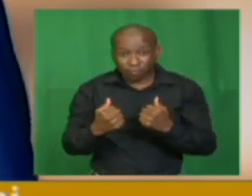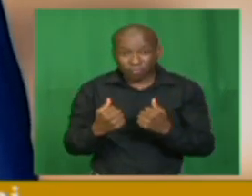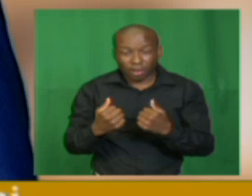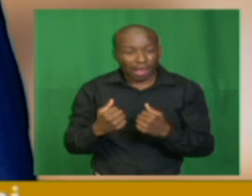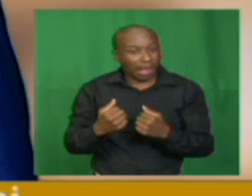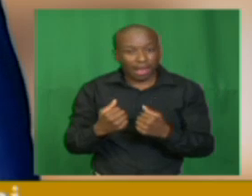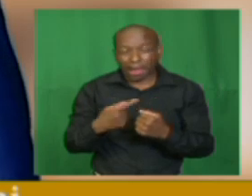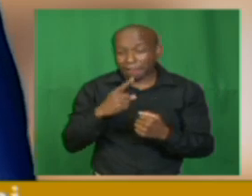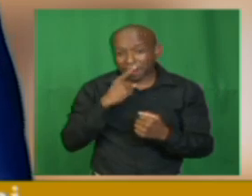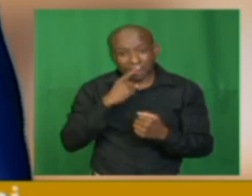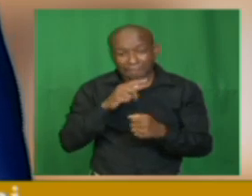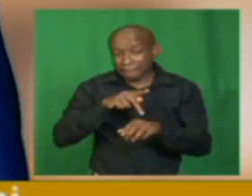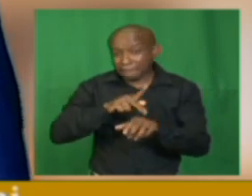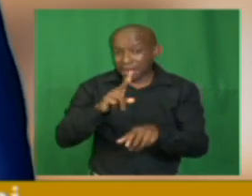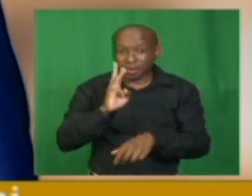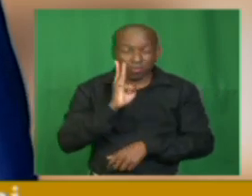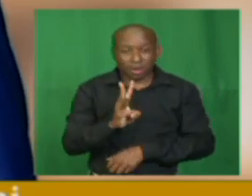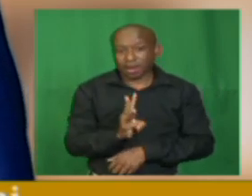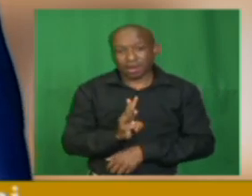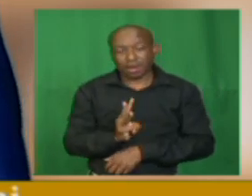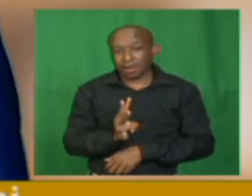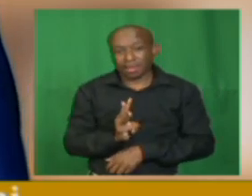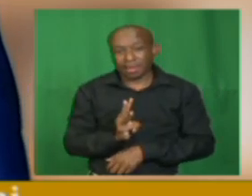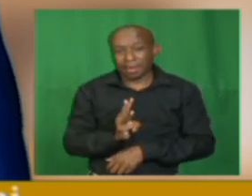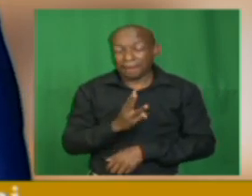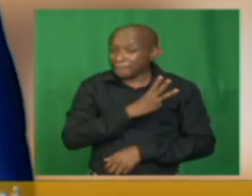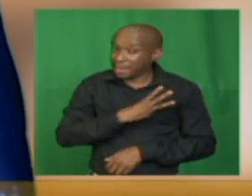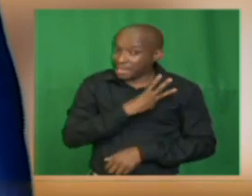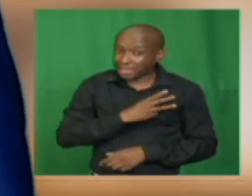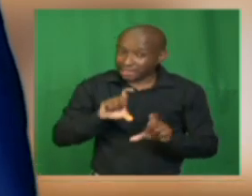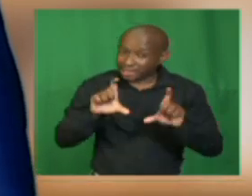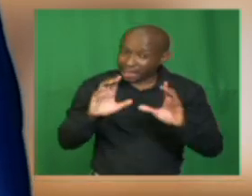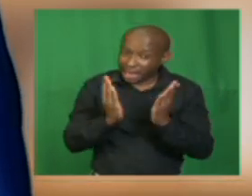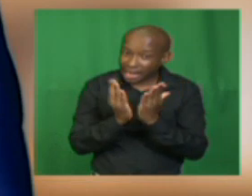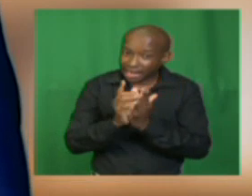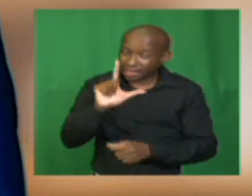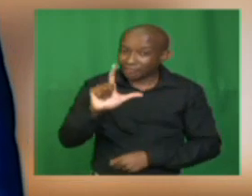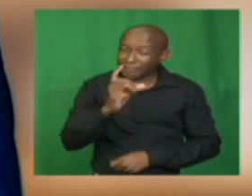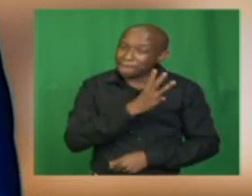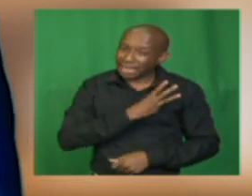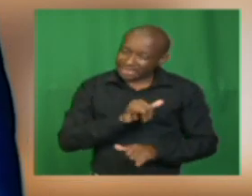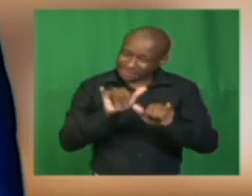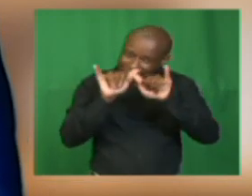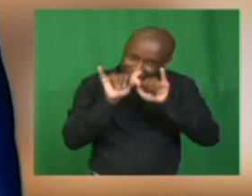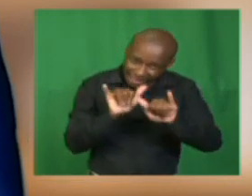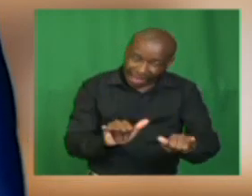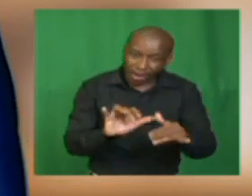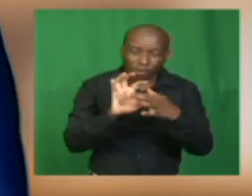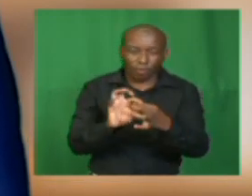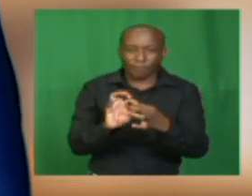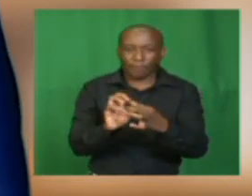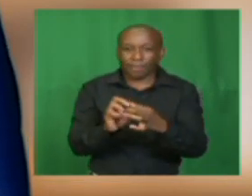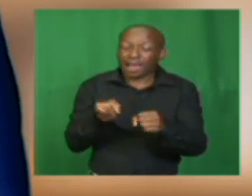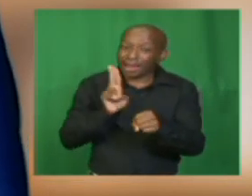listening. So, I beg you, my great sevens, please stay at home. So, I repeat,